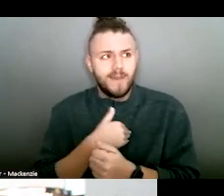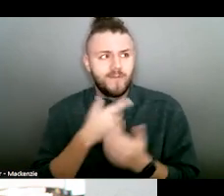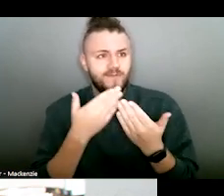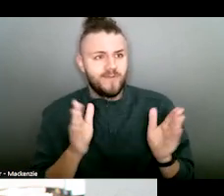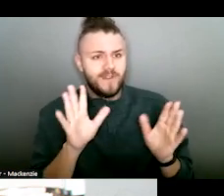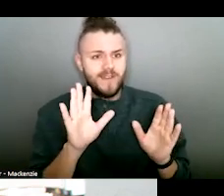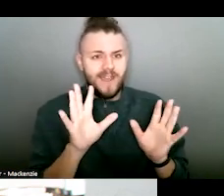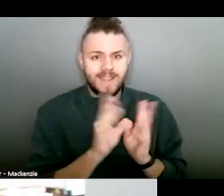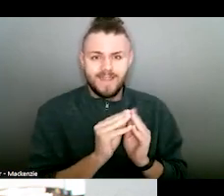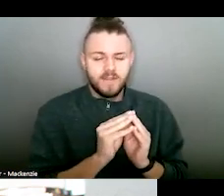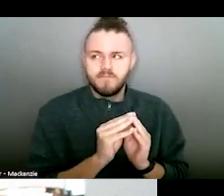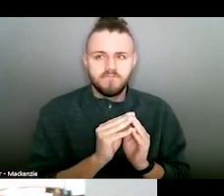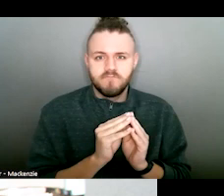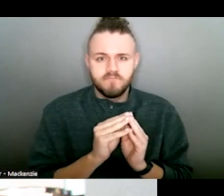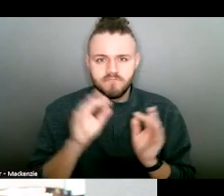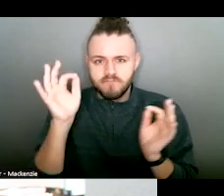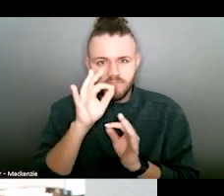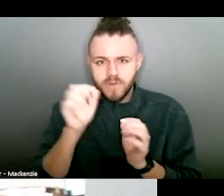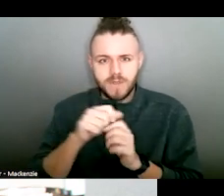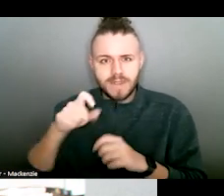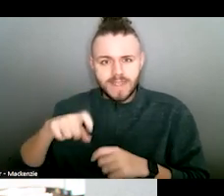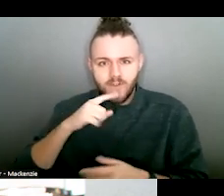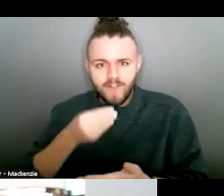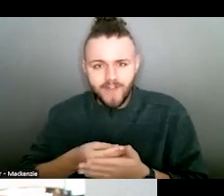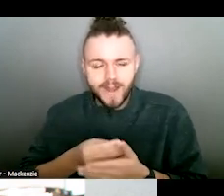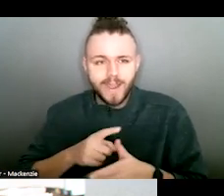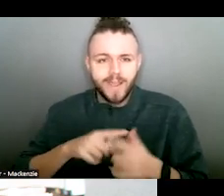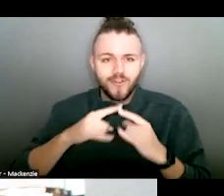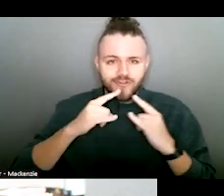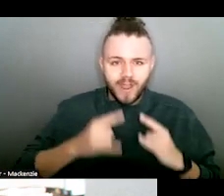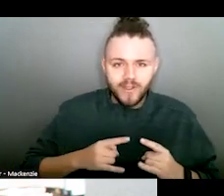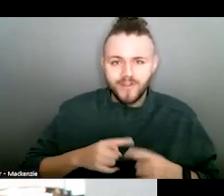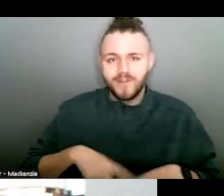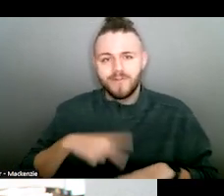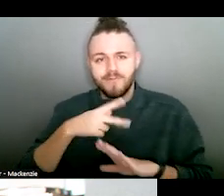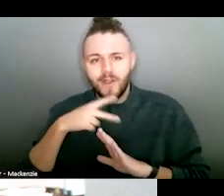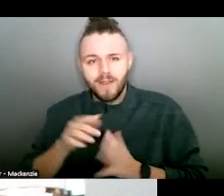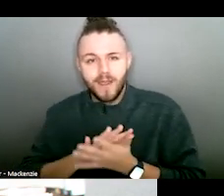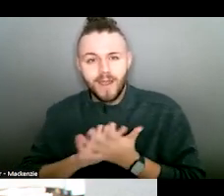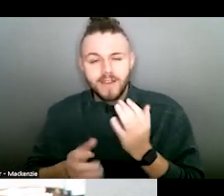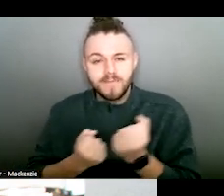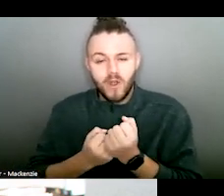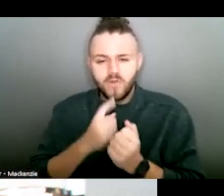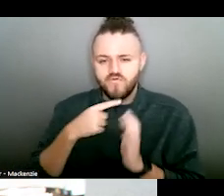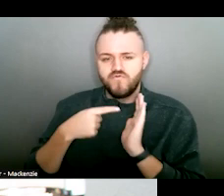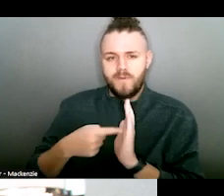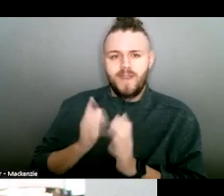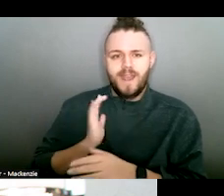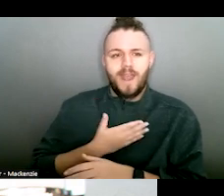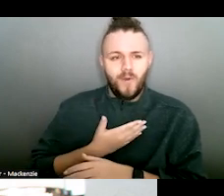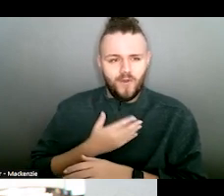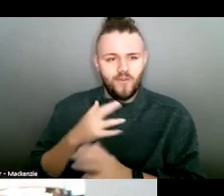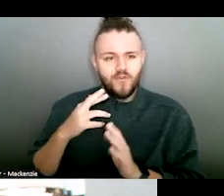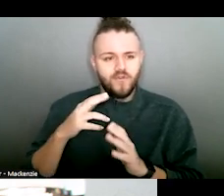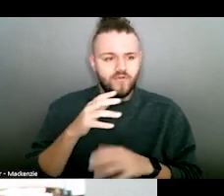members of the General Assembly would be less aware of the need for funding, the shelter, and programming it supports that represent our urban